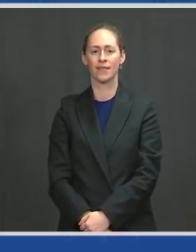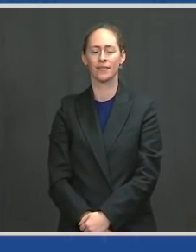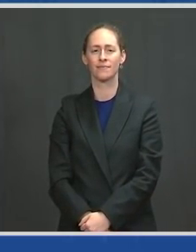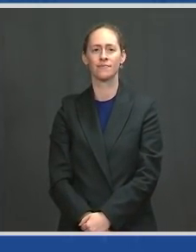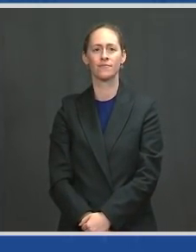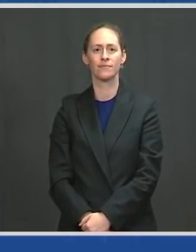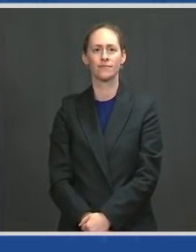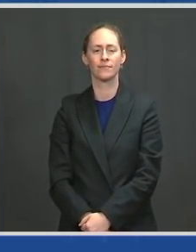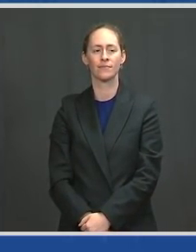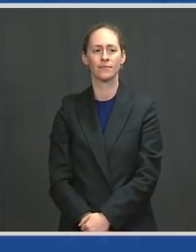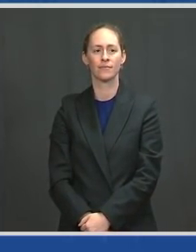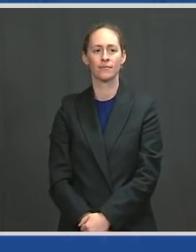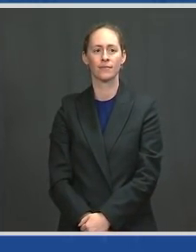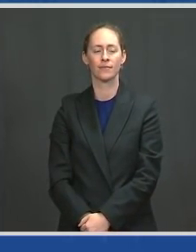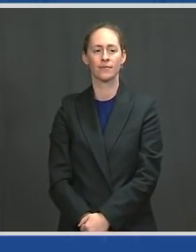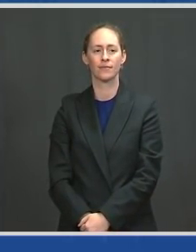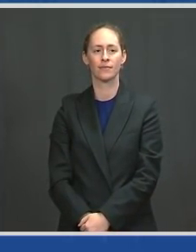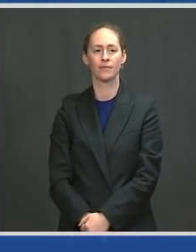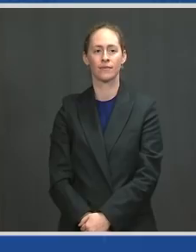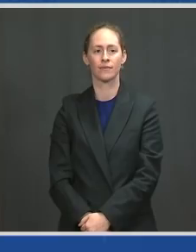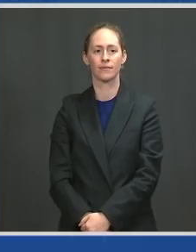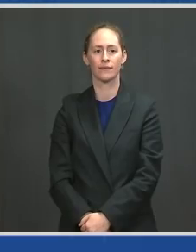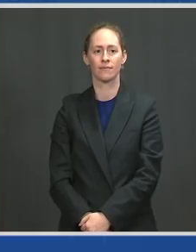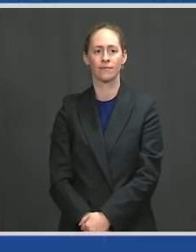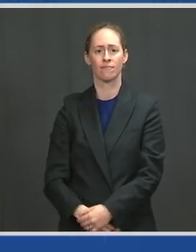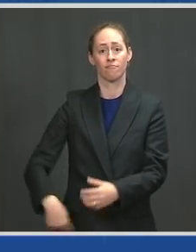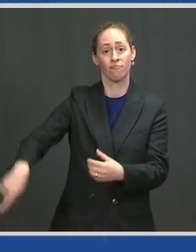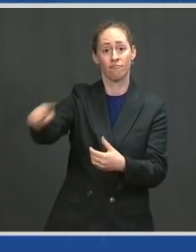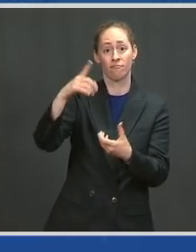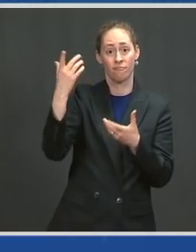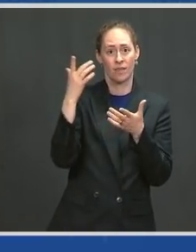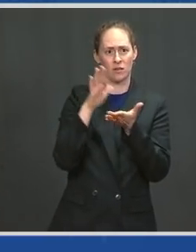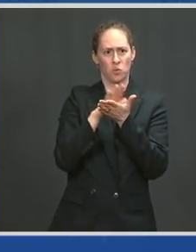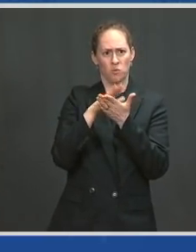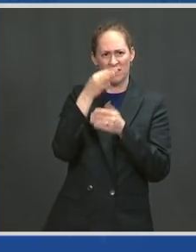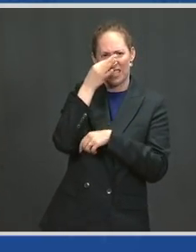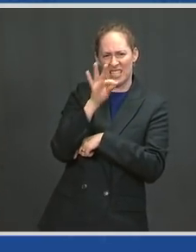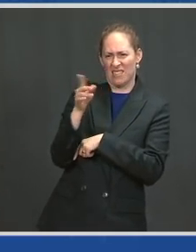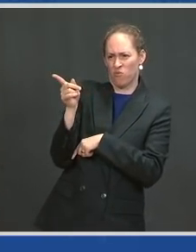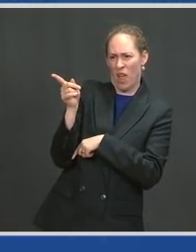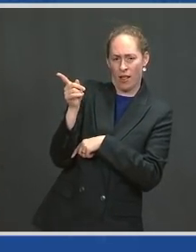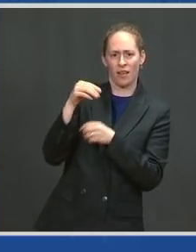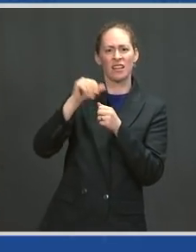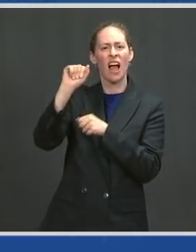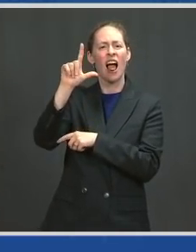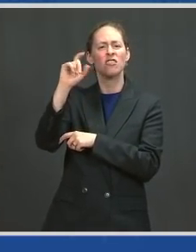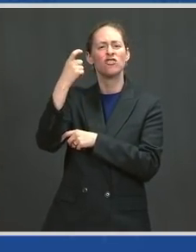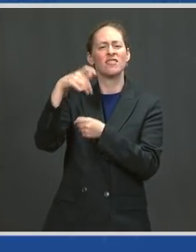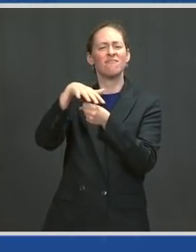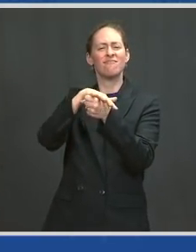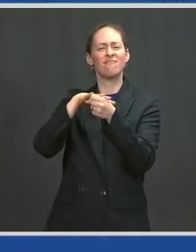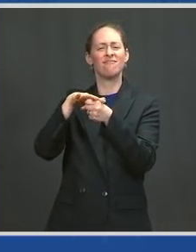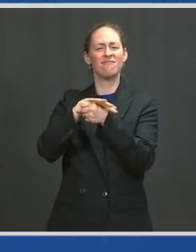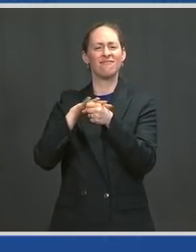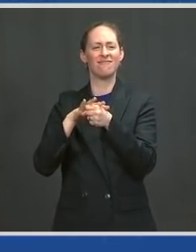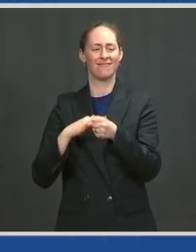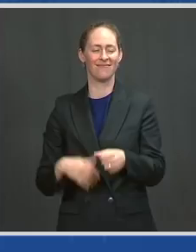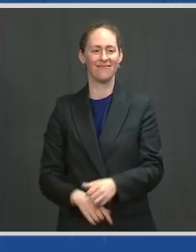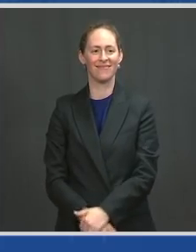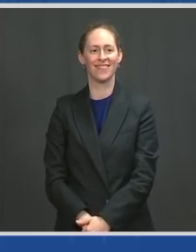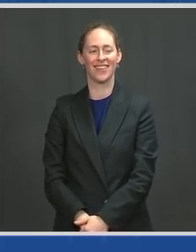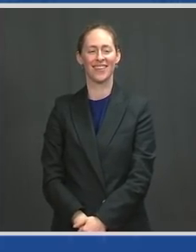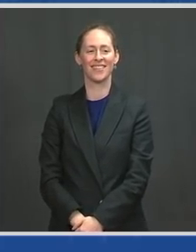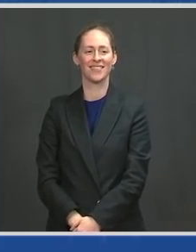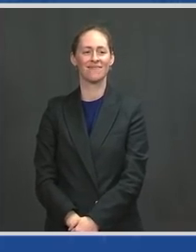They have joined us from schools right here in Alexandria. And I want to tell everybody that this past 14 months